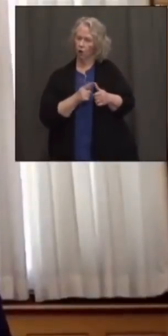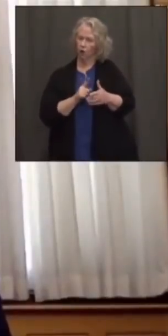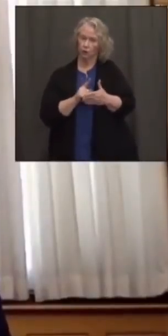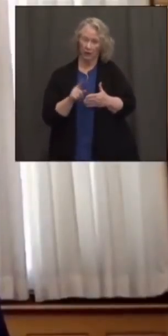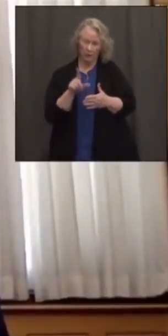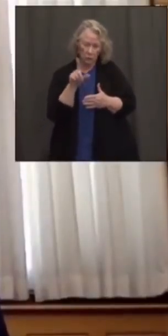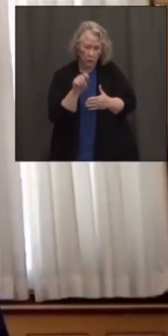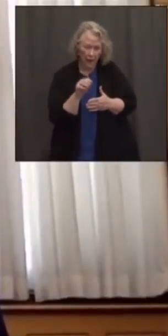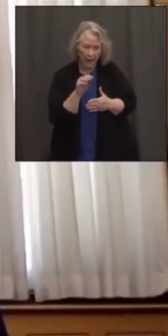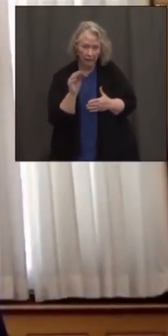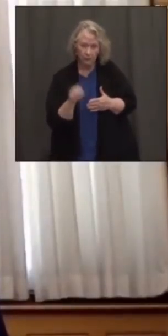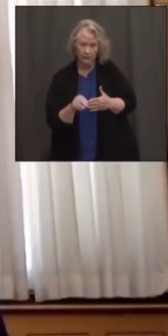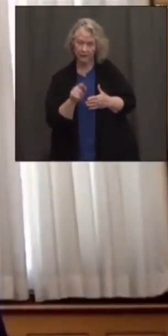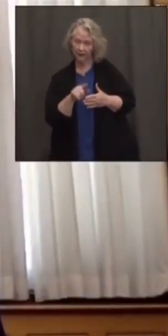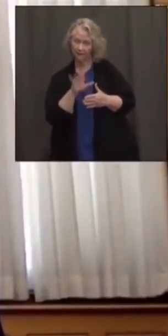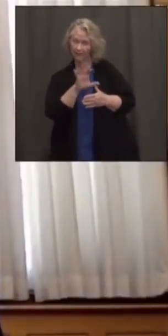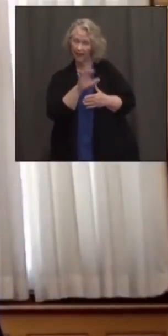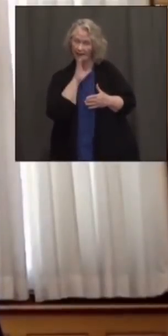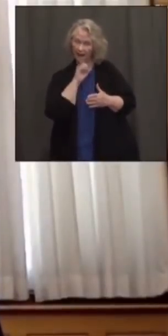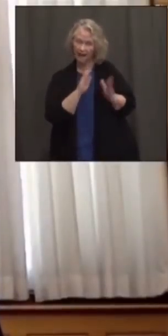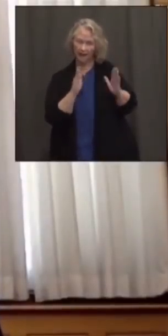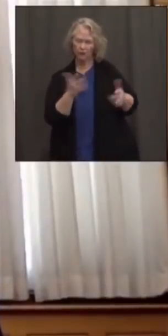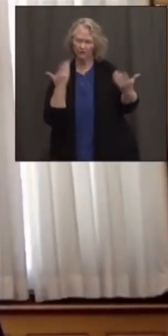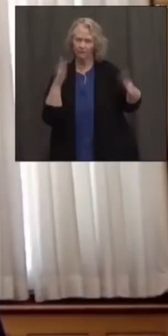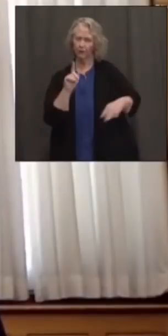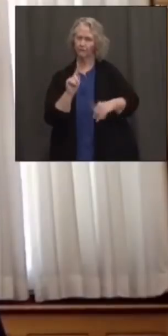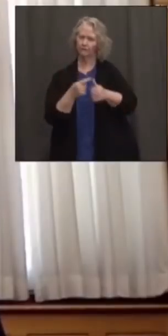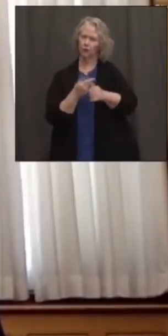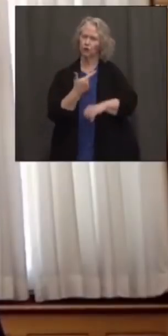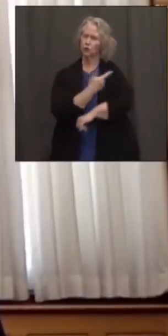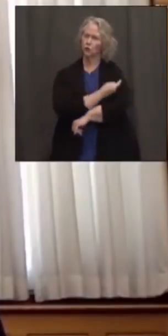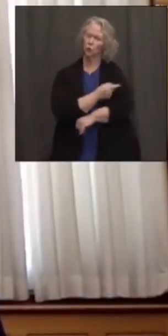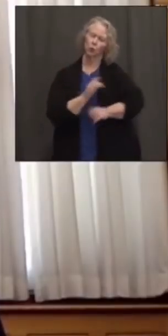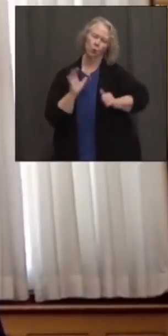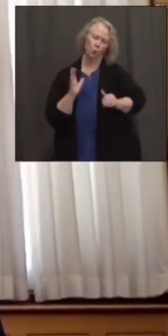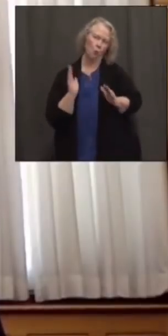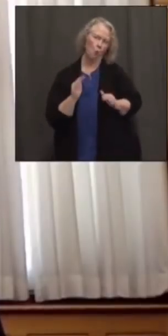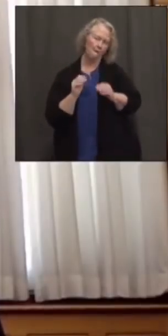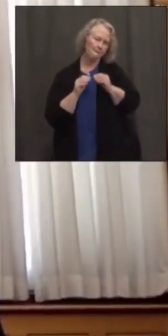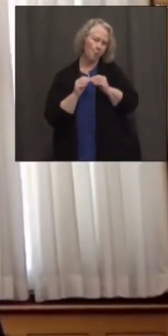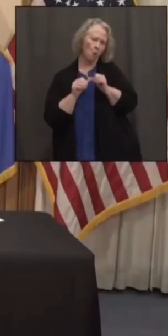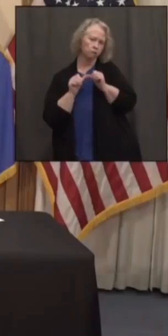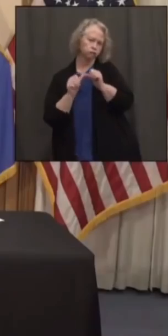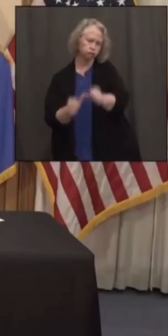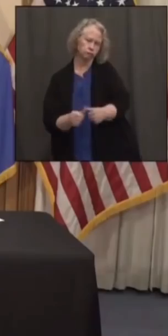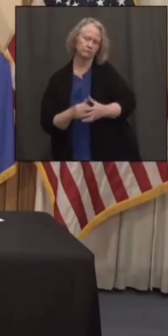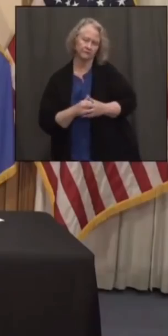20% of that entire population already with their first dose. So we look forward to seeing continued momentum there.